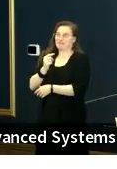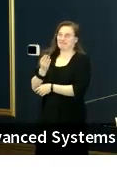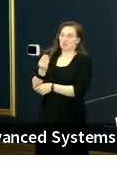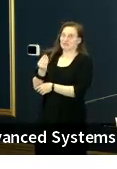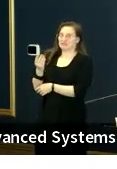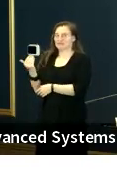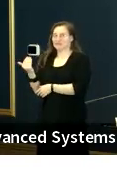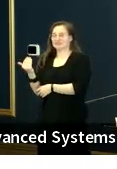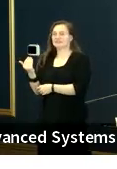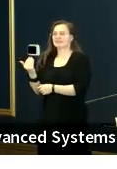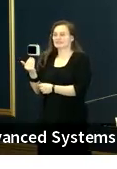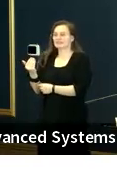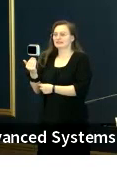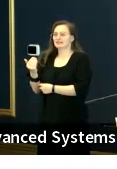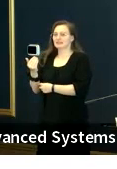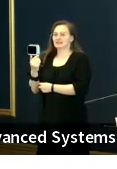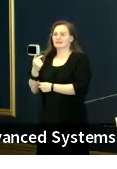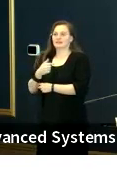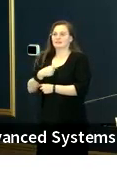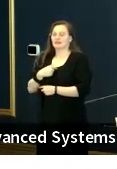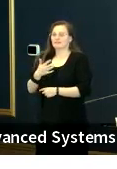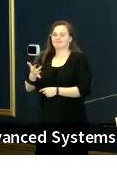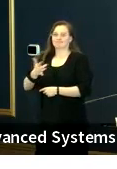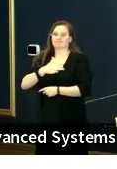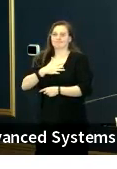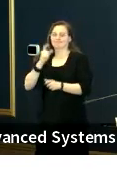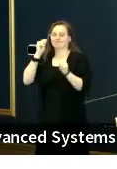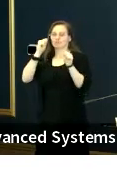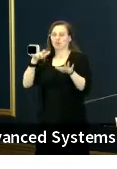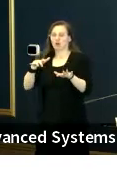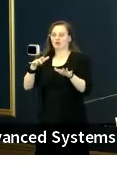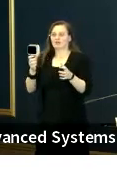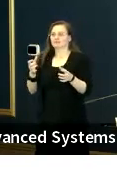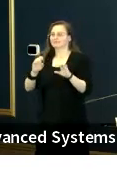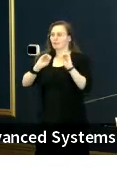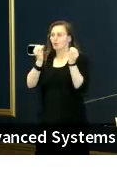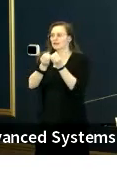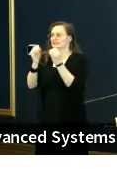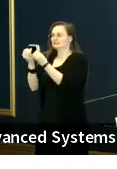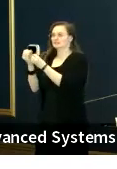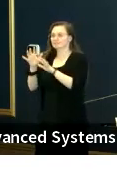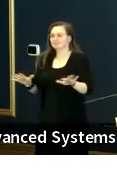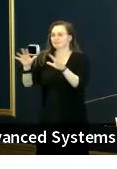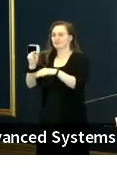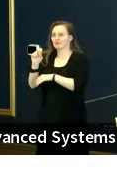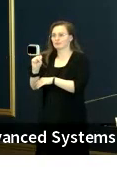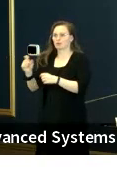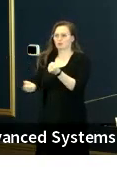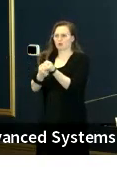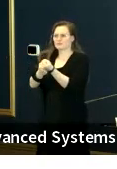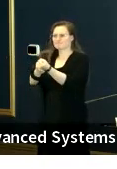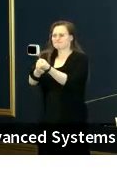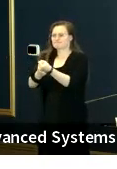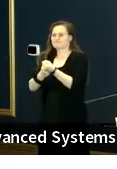at awe of all the work that so many organizations do across this province, the strength of the organizations and the things that they